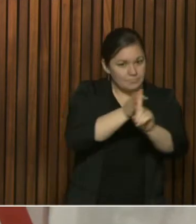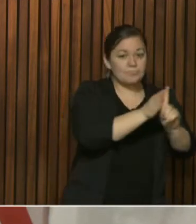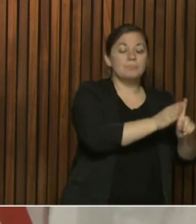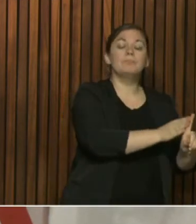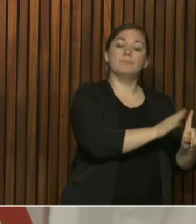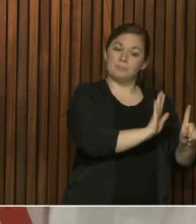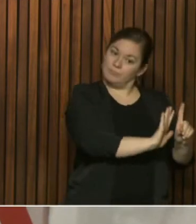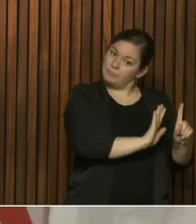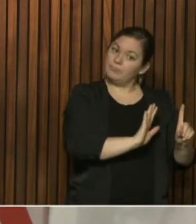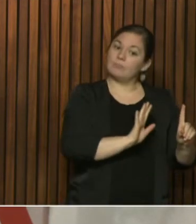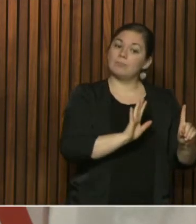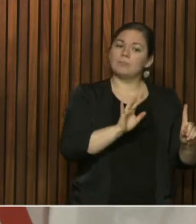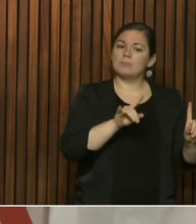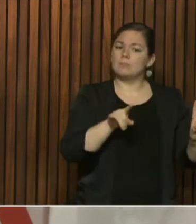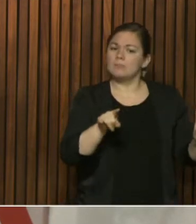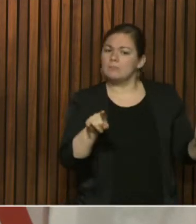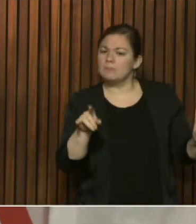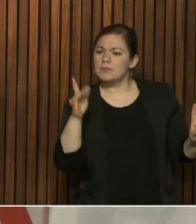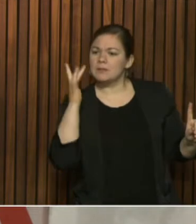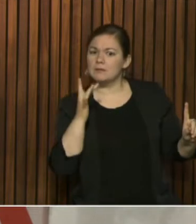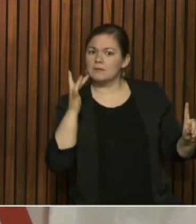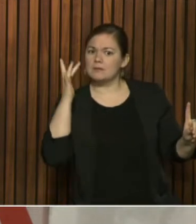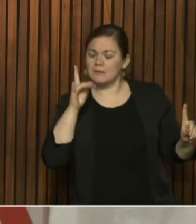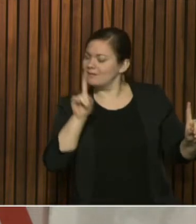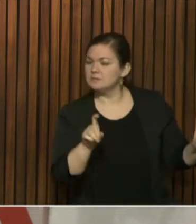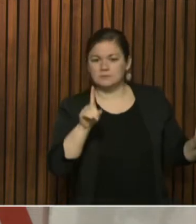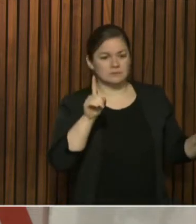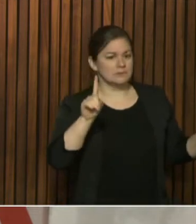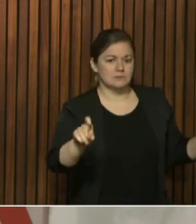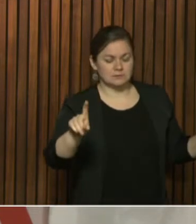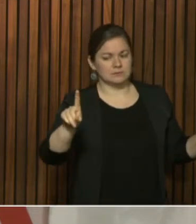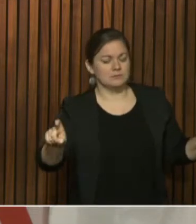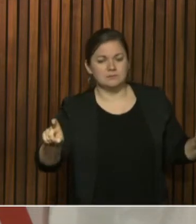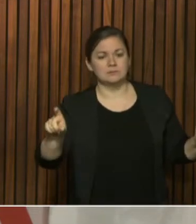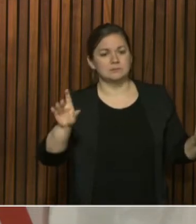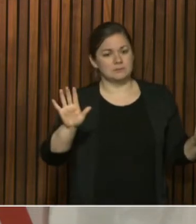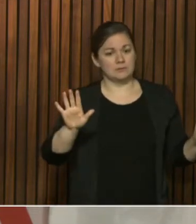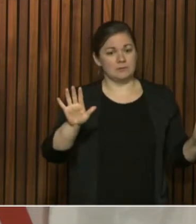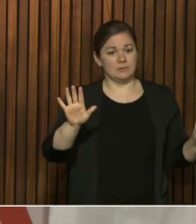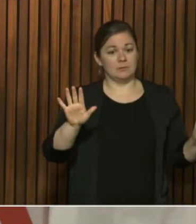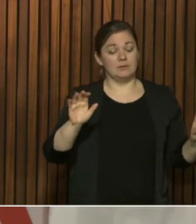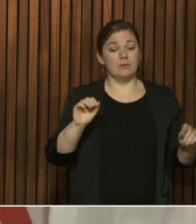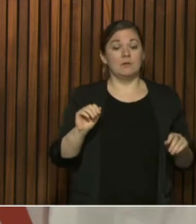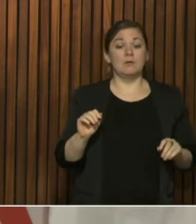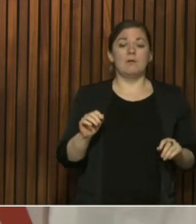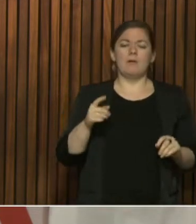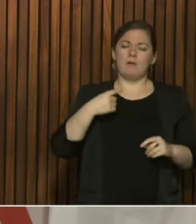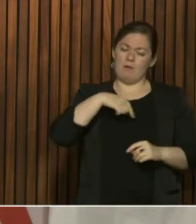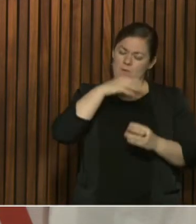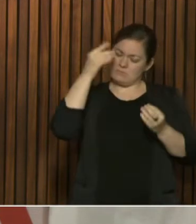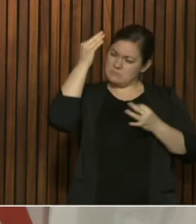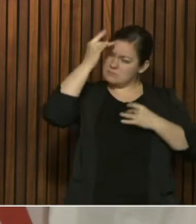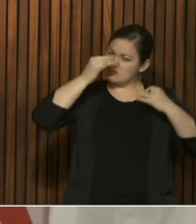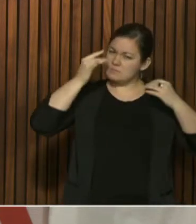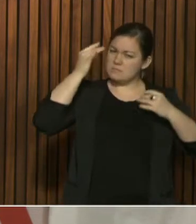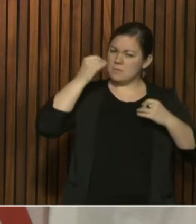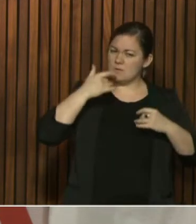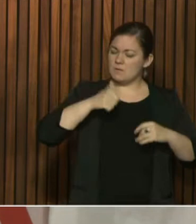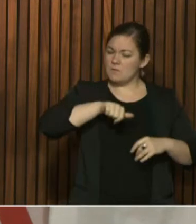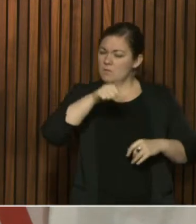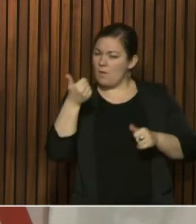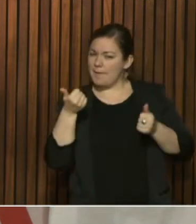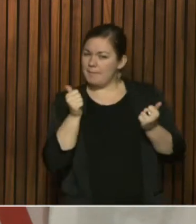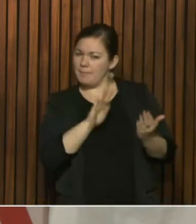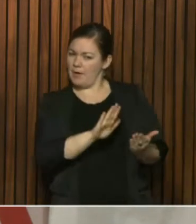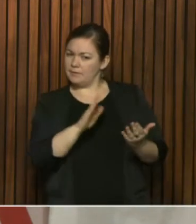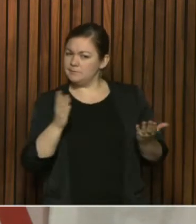symptomatic. We are looking at the testing criteria, and one of the things that's happening right now is, in